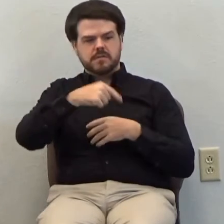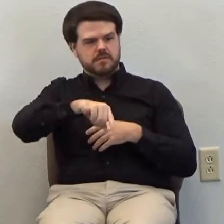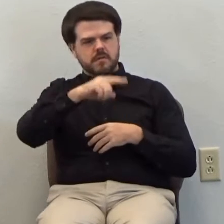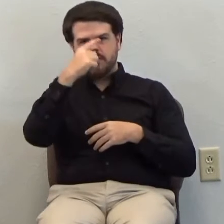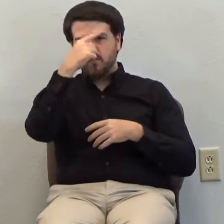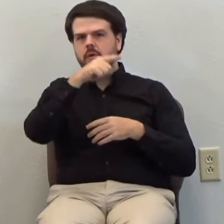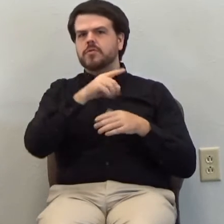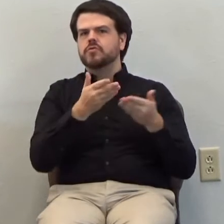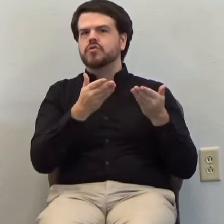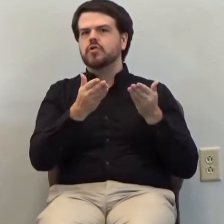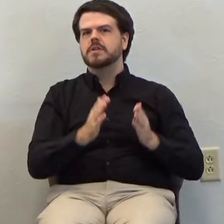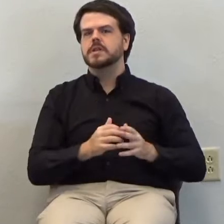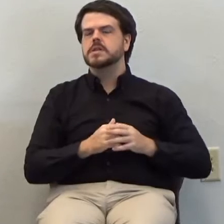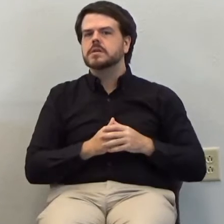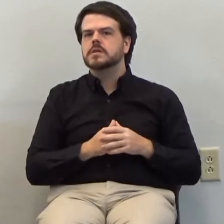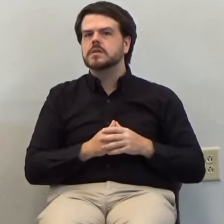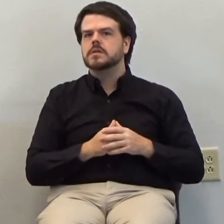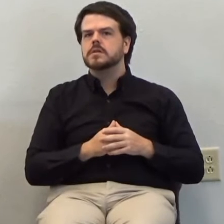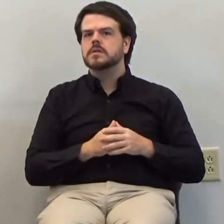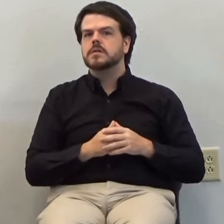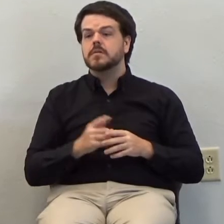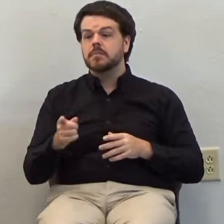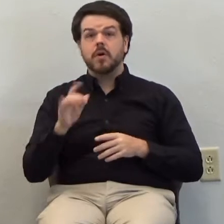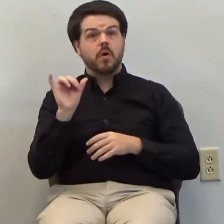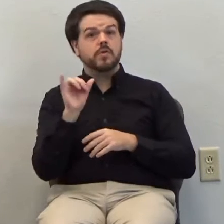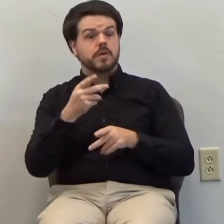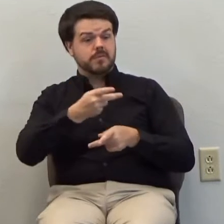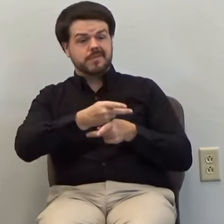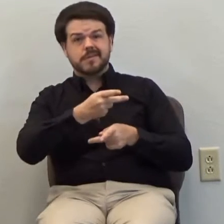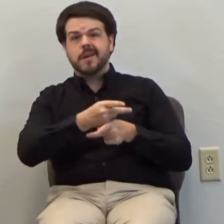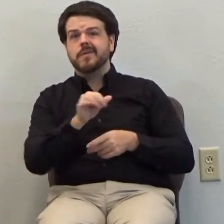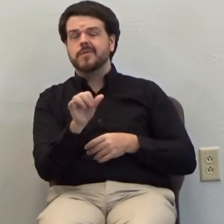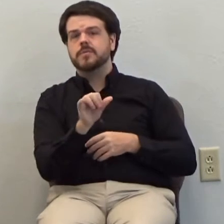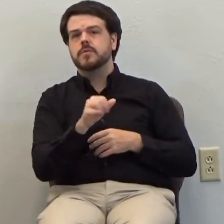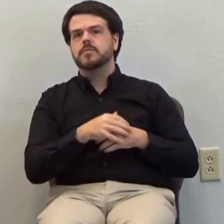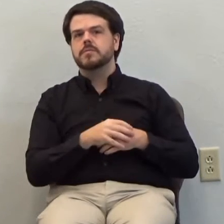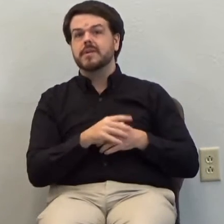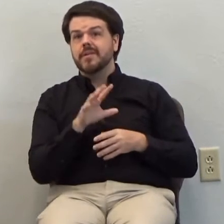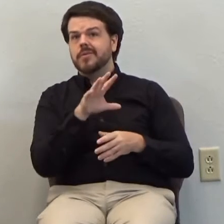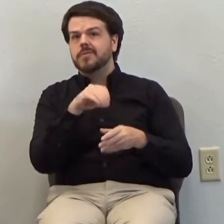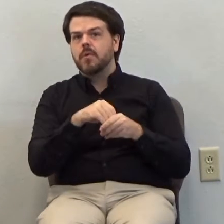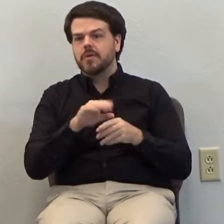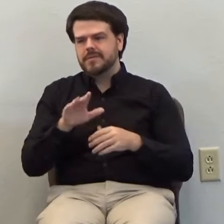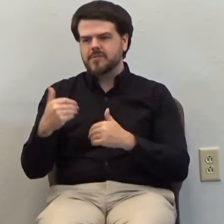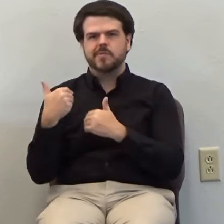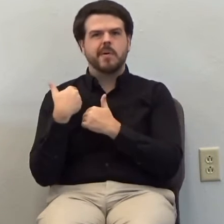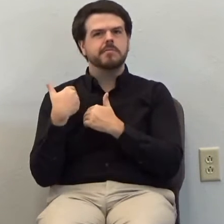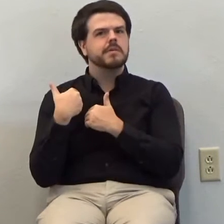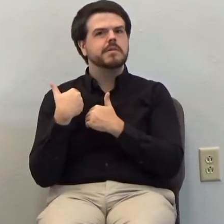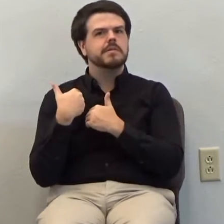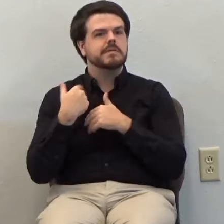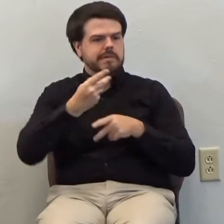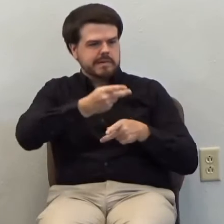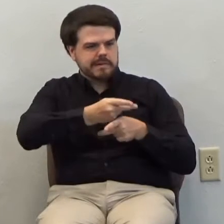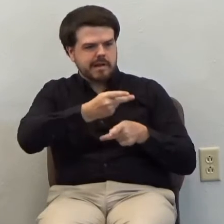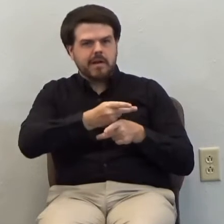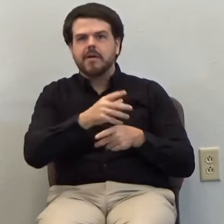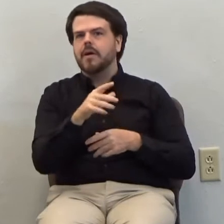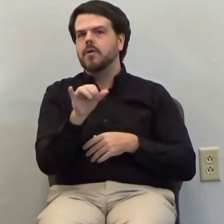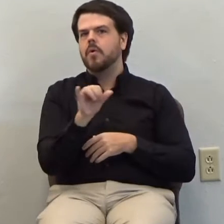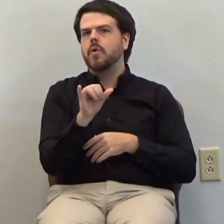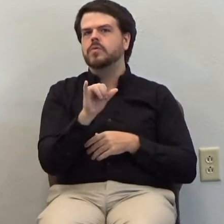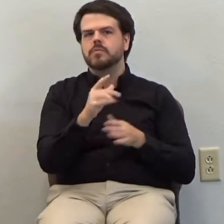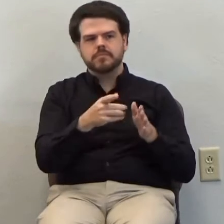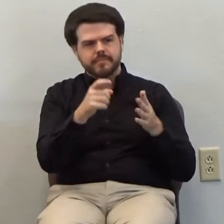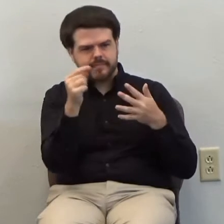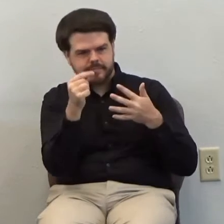But yet, He would also care for them. That was part of His responsibility. He